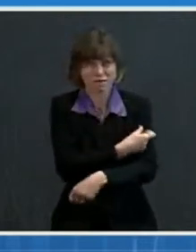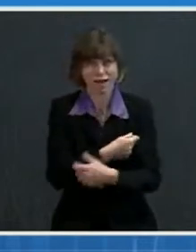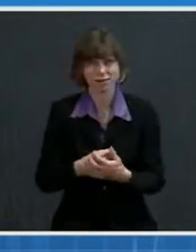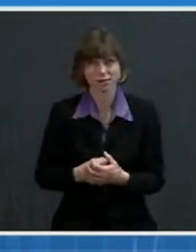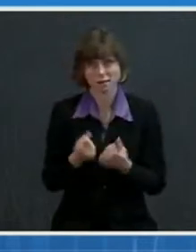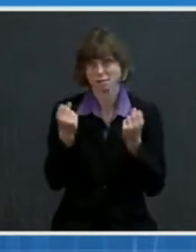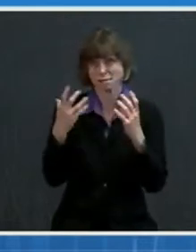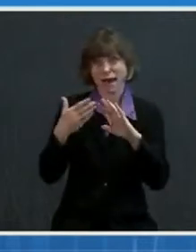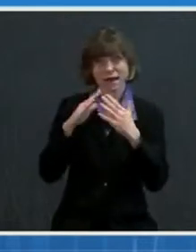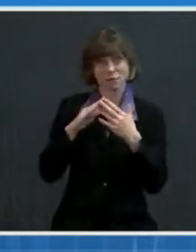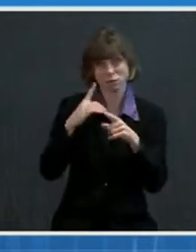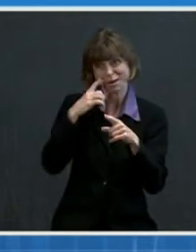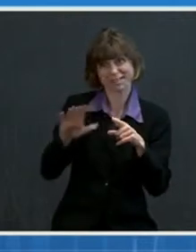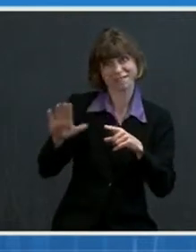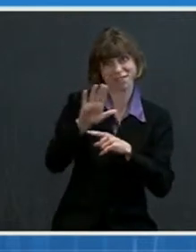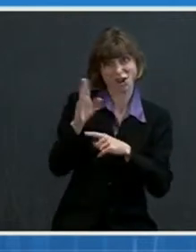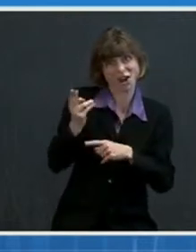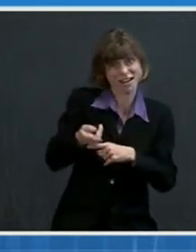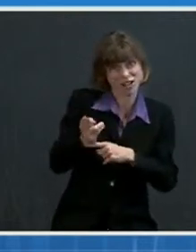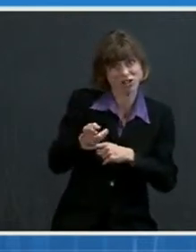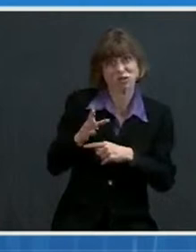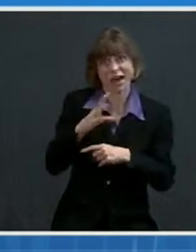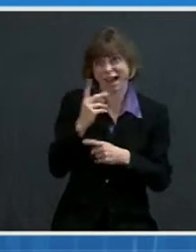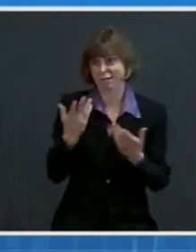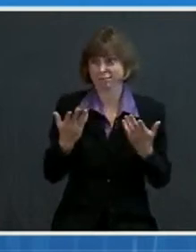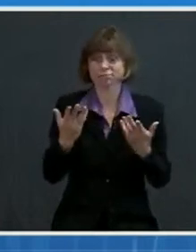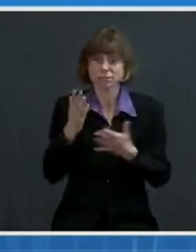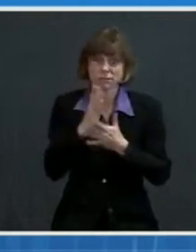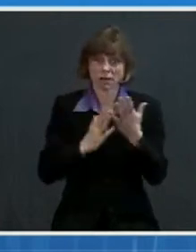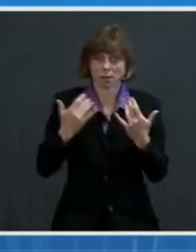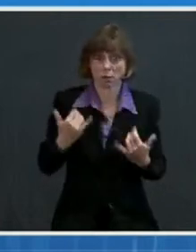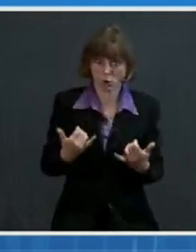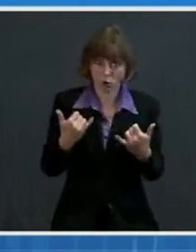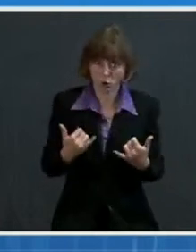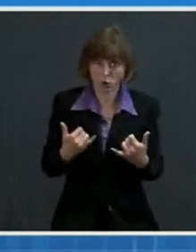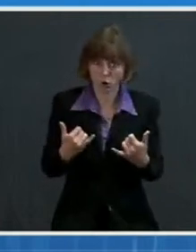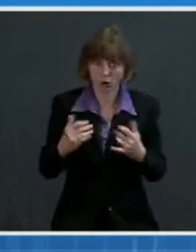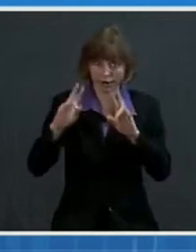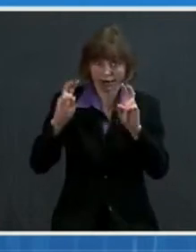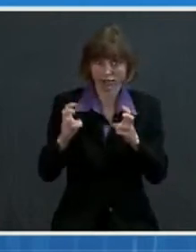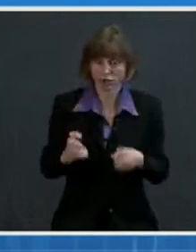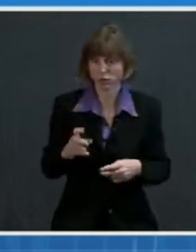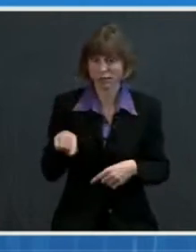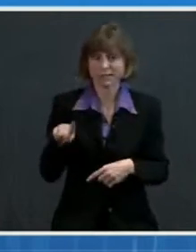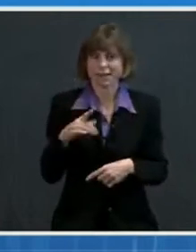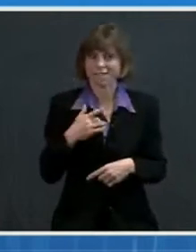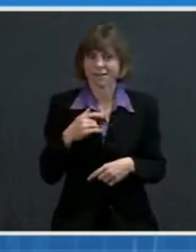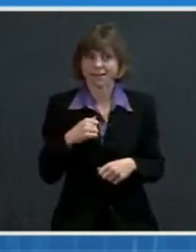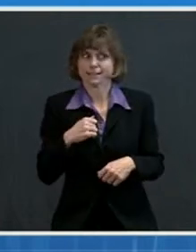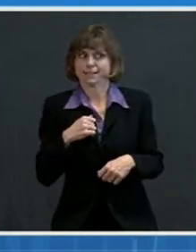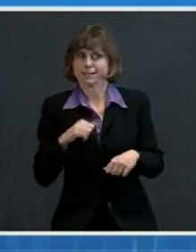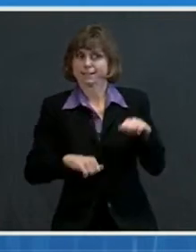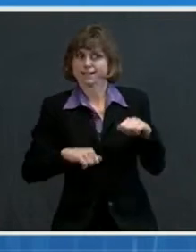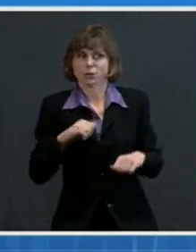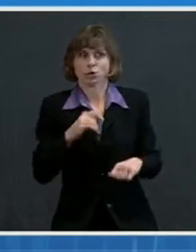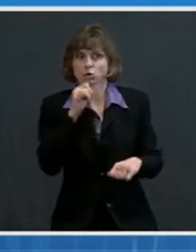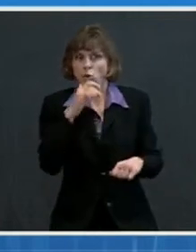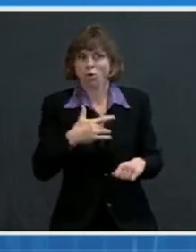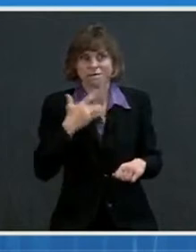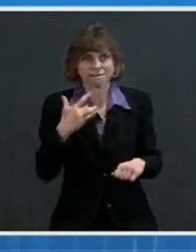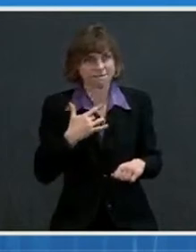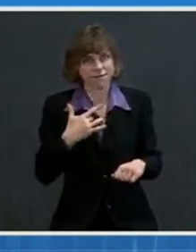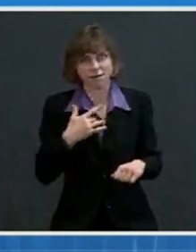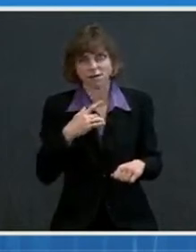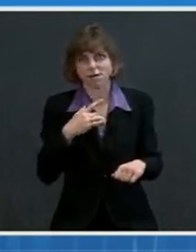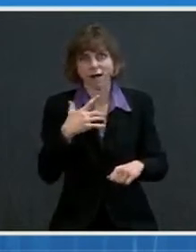a range of historical as well as contemporary factors, are less inclined to believe that these vaccines are safe and effective, less